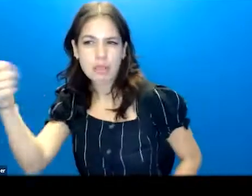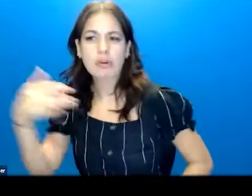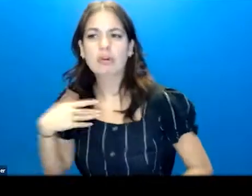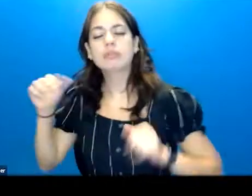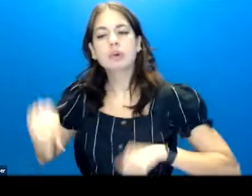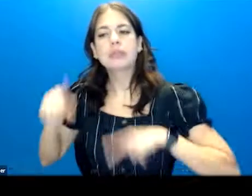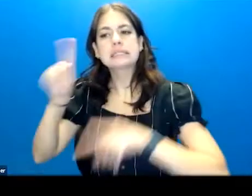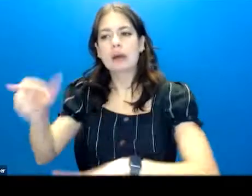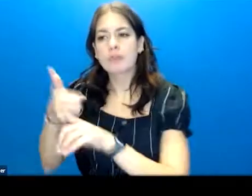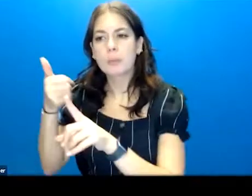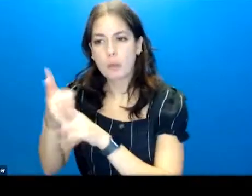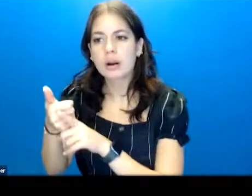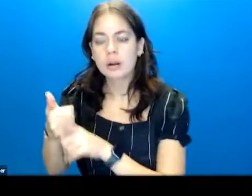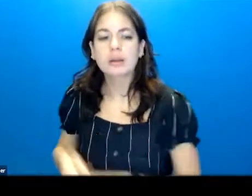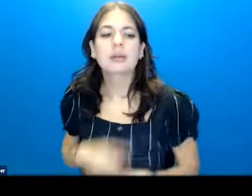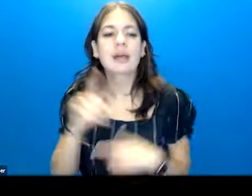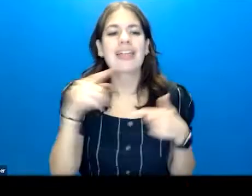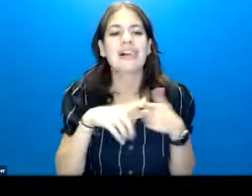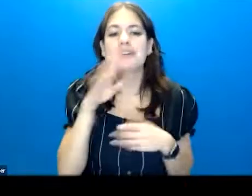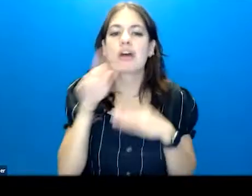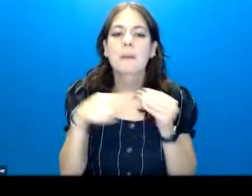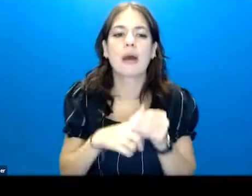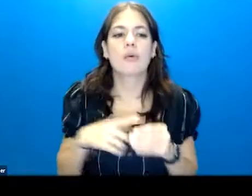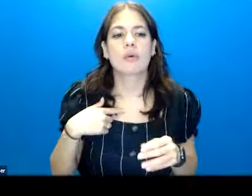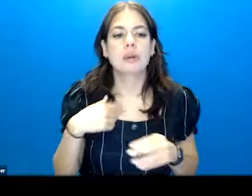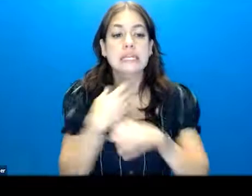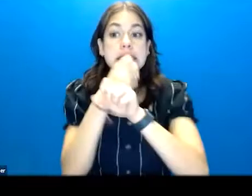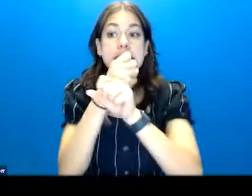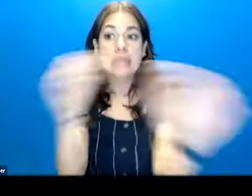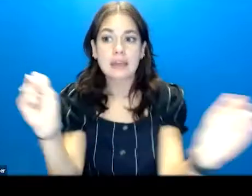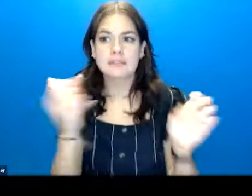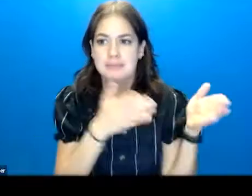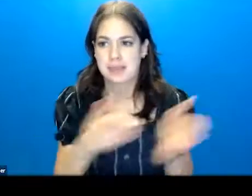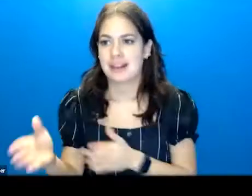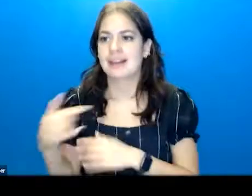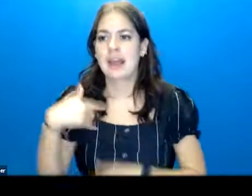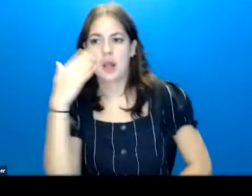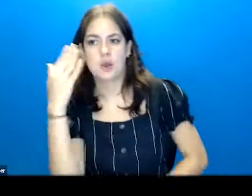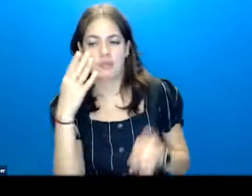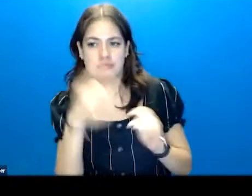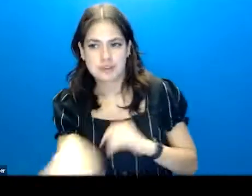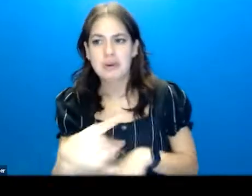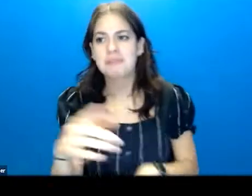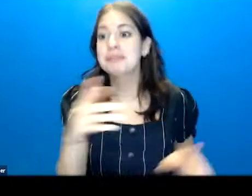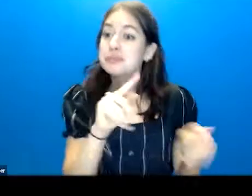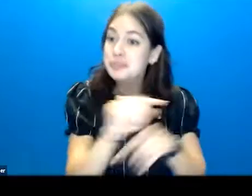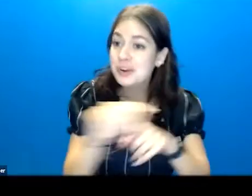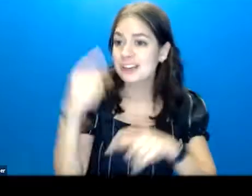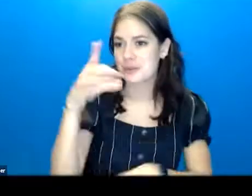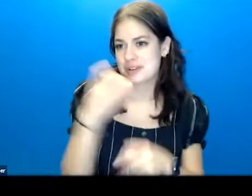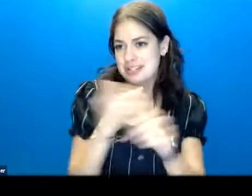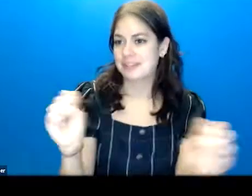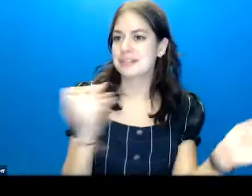in your clinic. And then I'm going to talk about safety planning. And I know you guys have also been trained in safety planning.